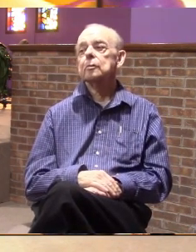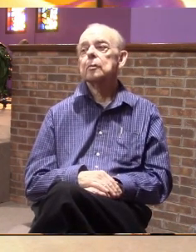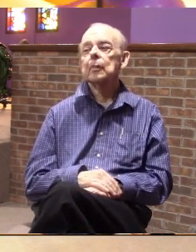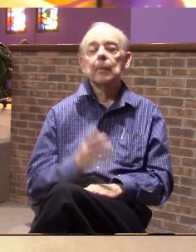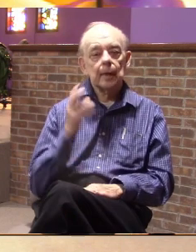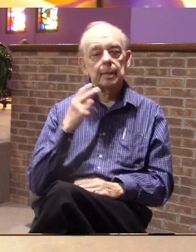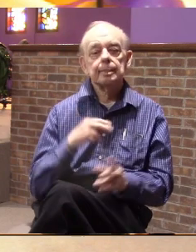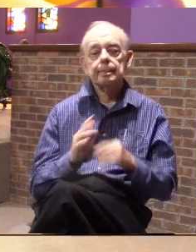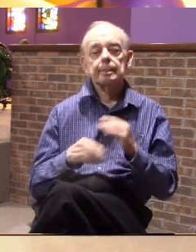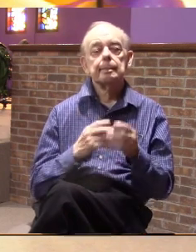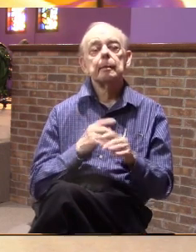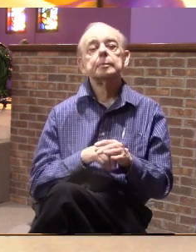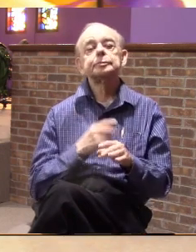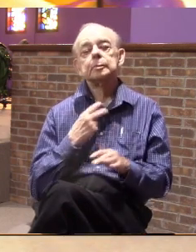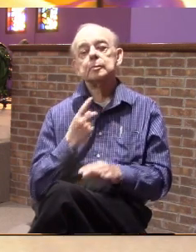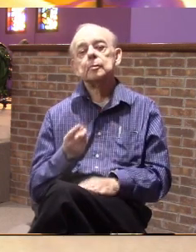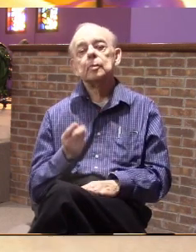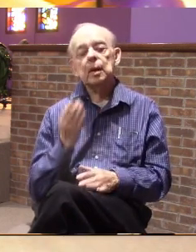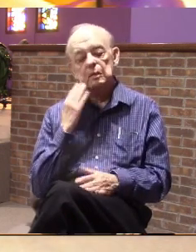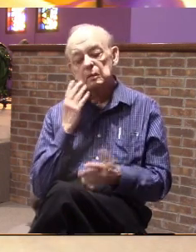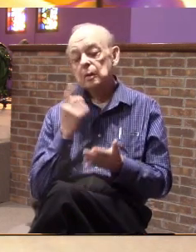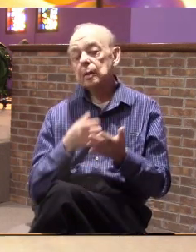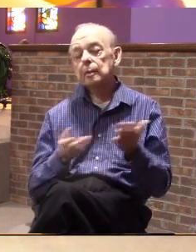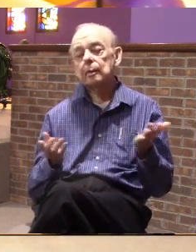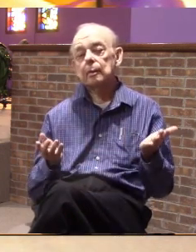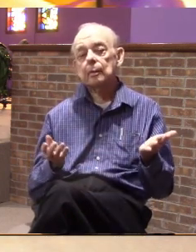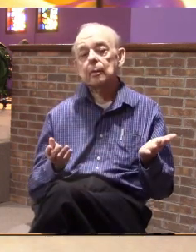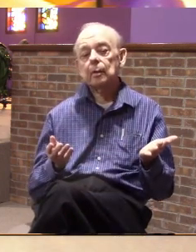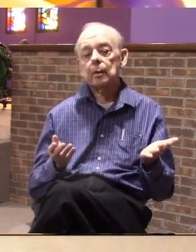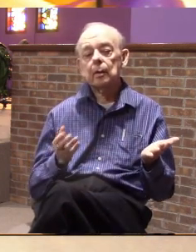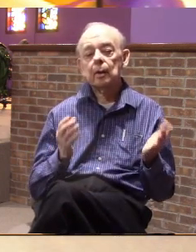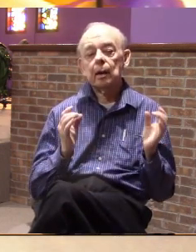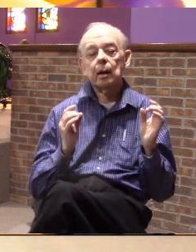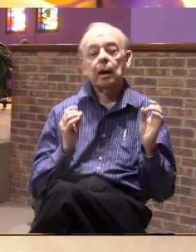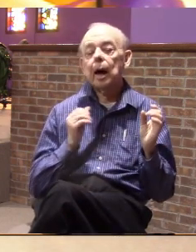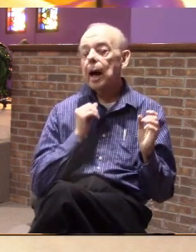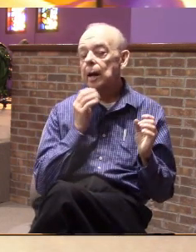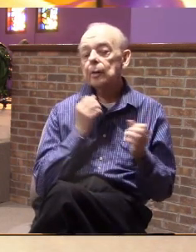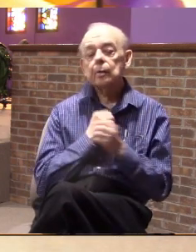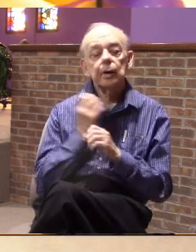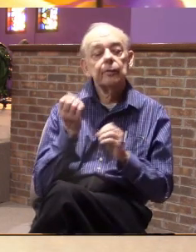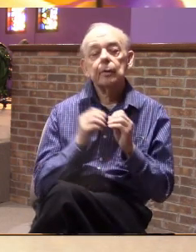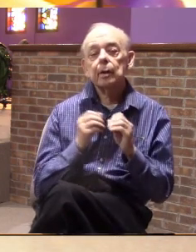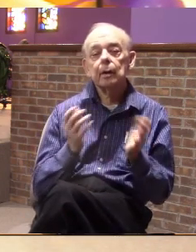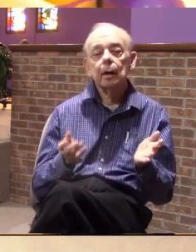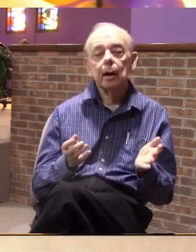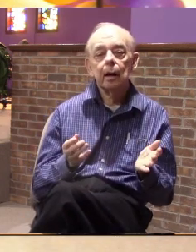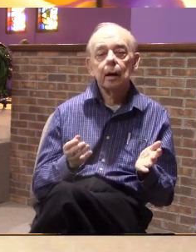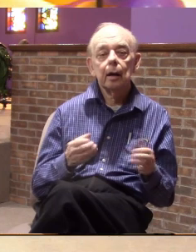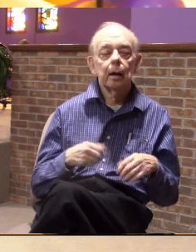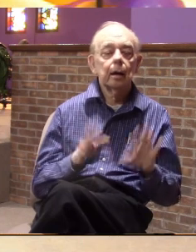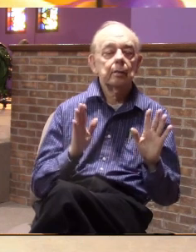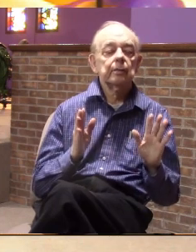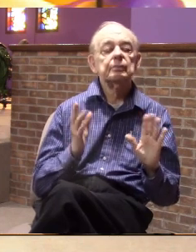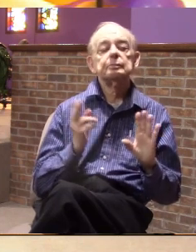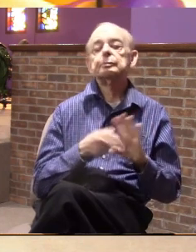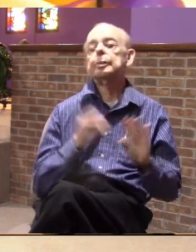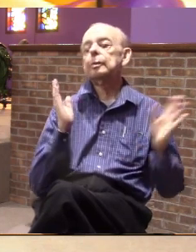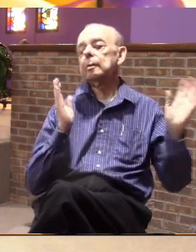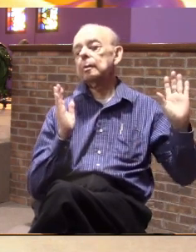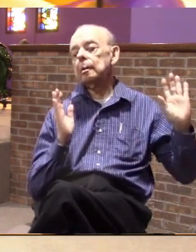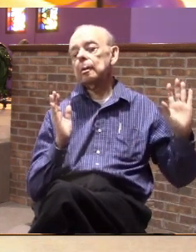I hear people all the time say you know what I don't love you anymore they're giving up they're quitting